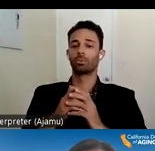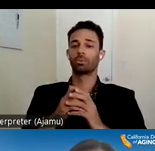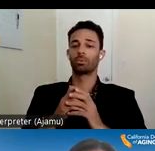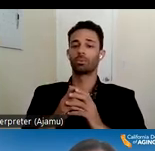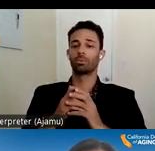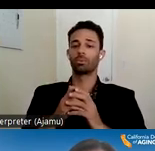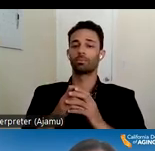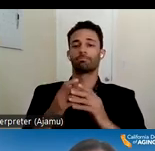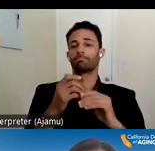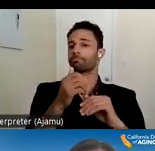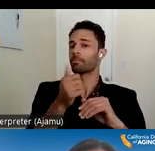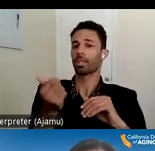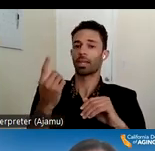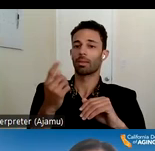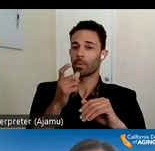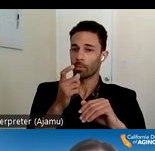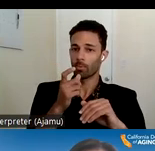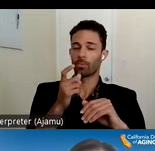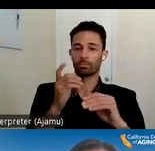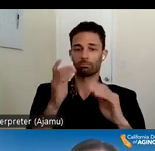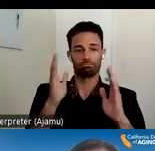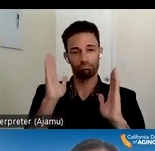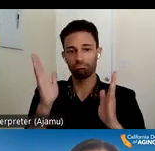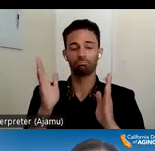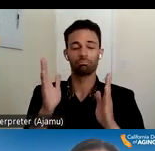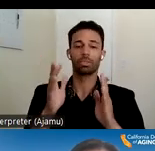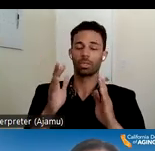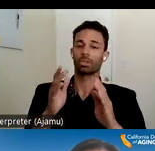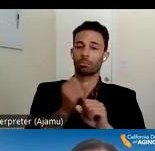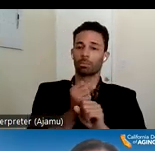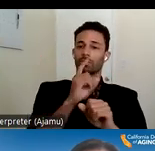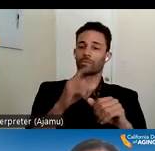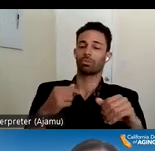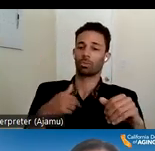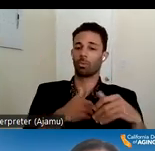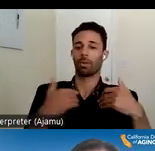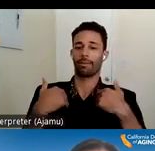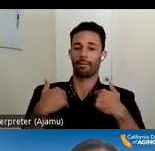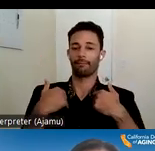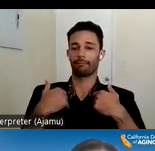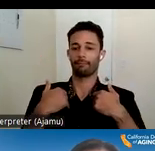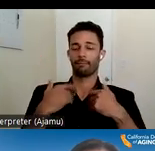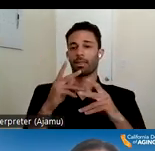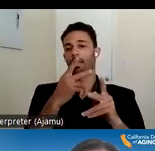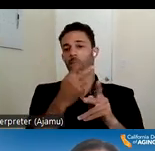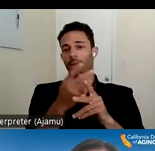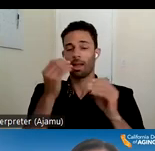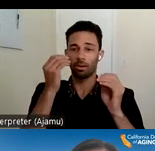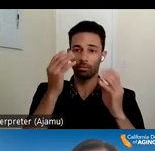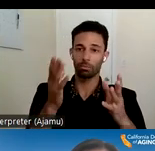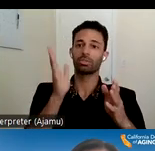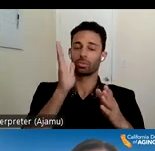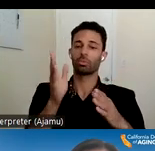you know anyone who will listen to ensure that we have um the kind of information that will